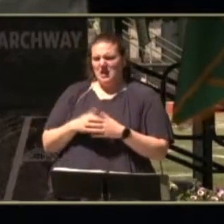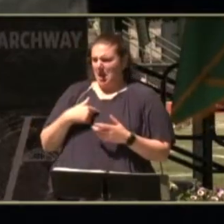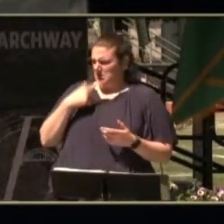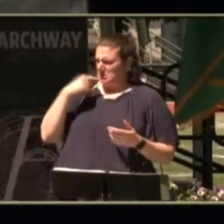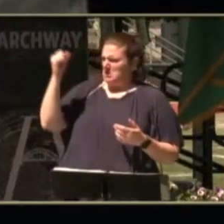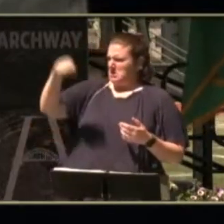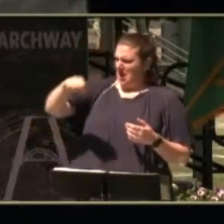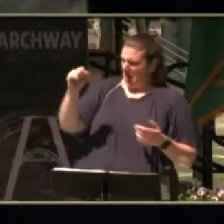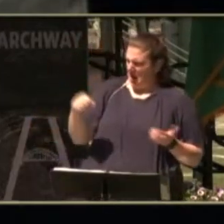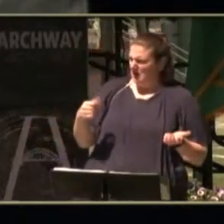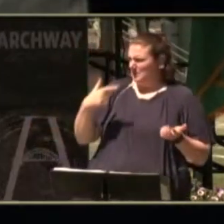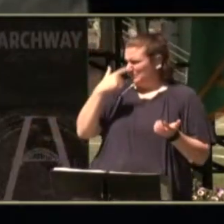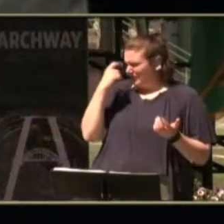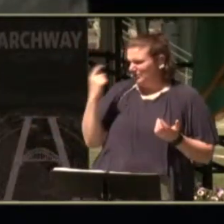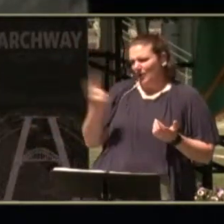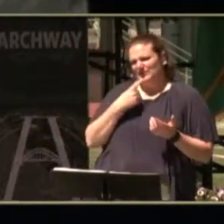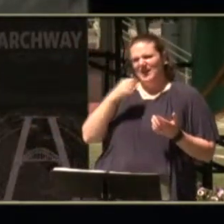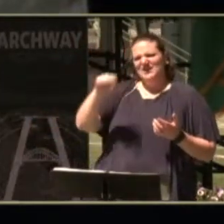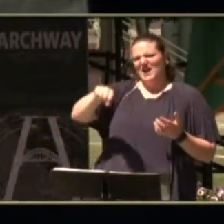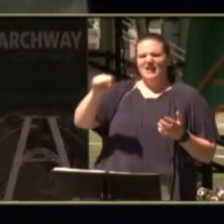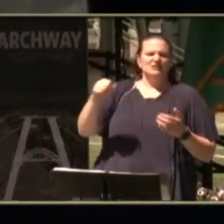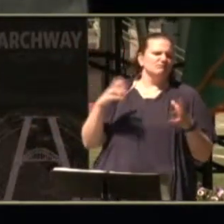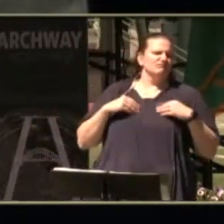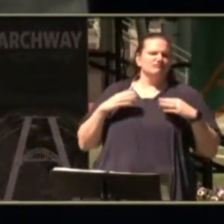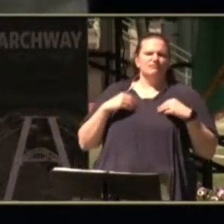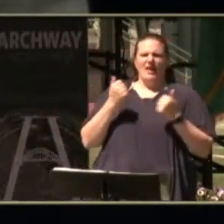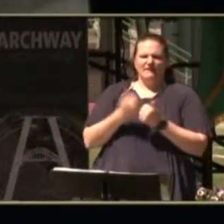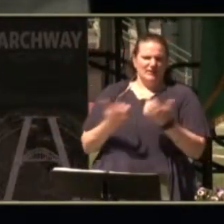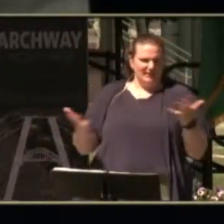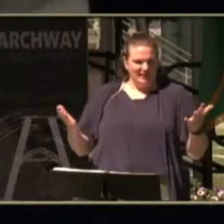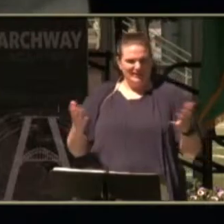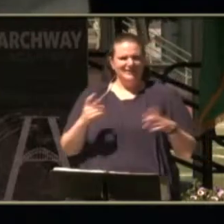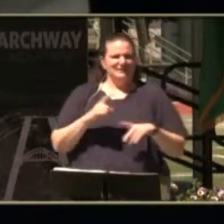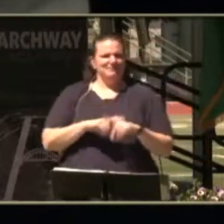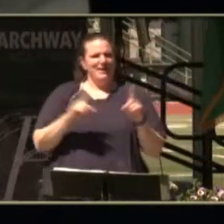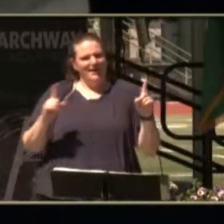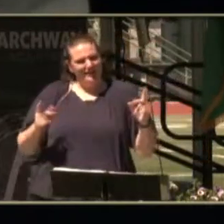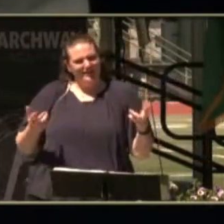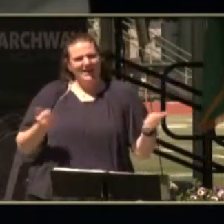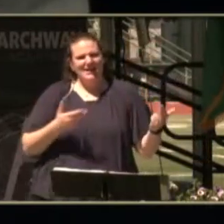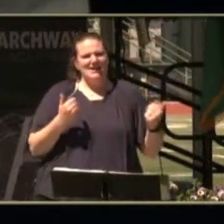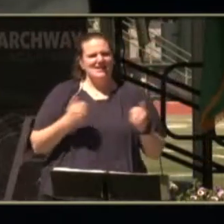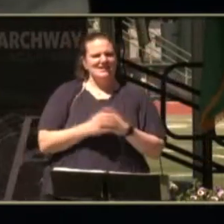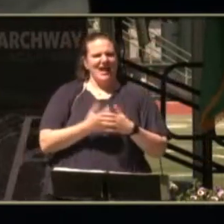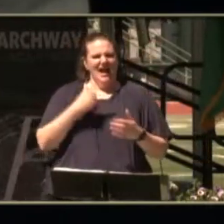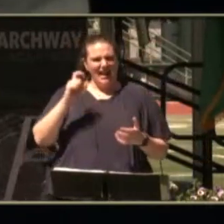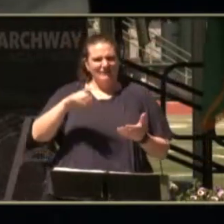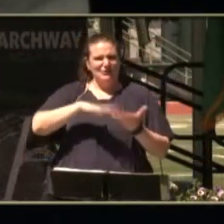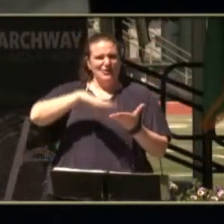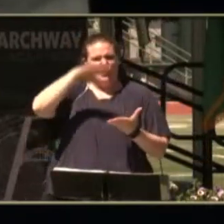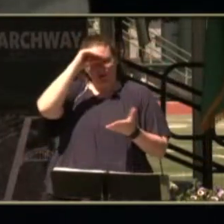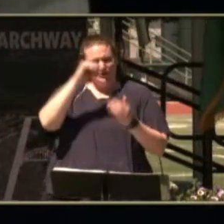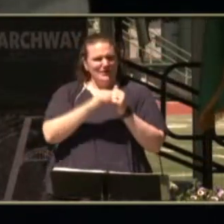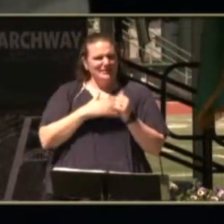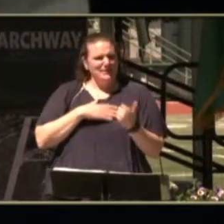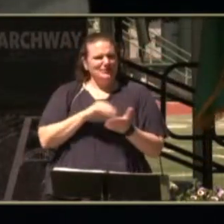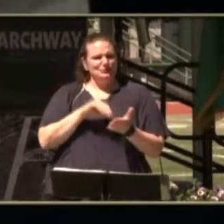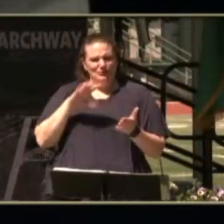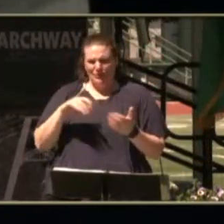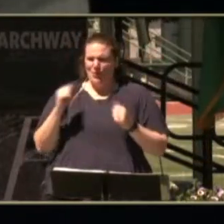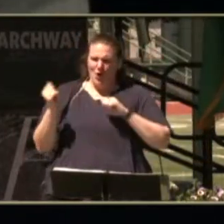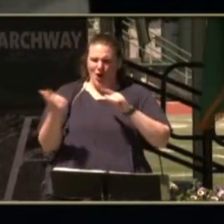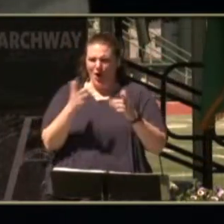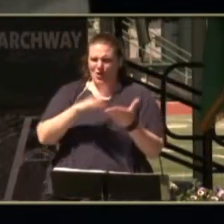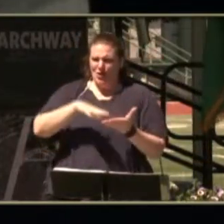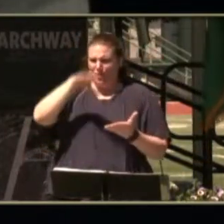i said yes because i always say yes to everything but i had to learn with my students so we all